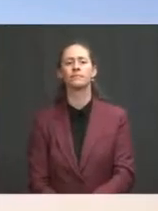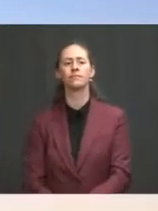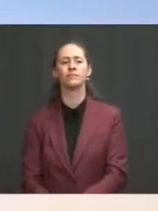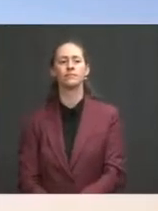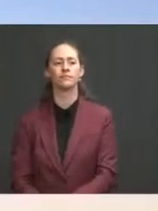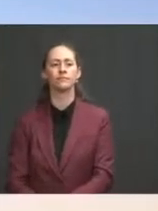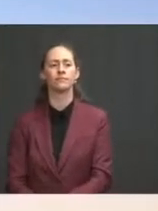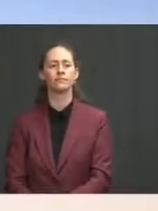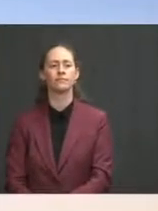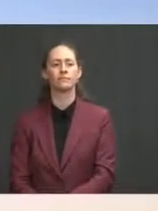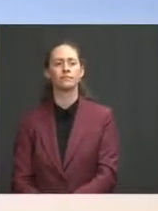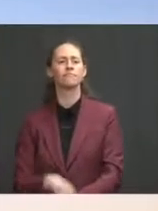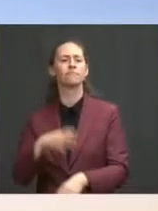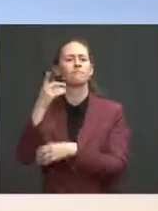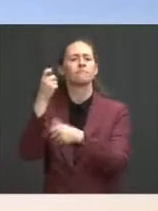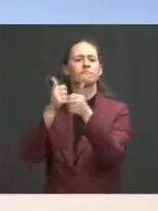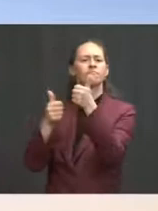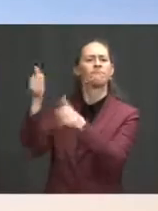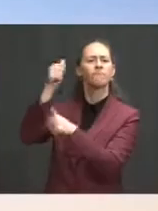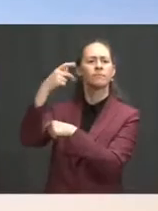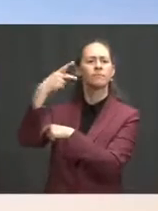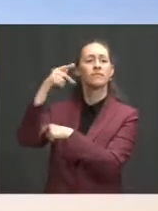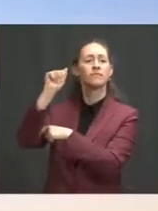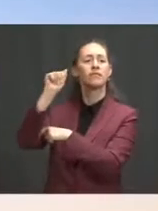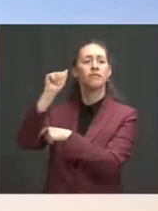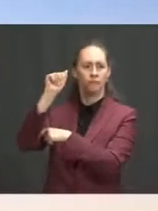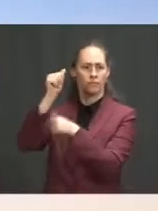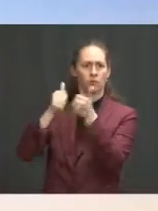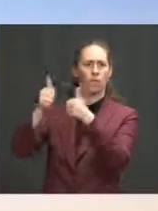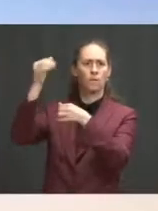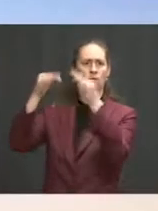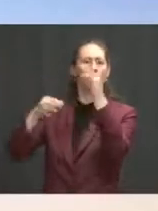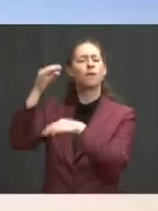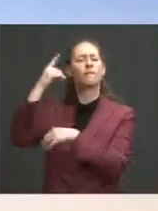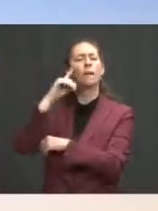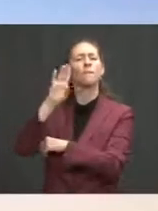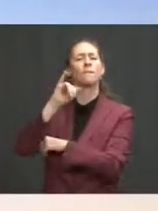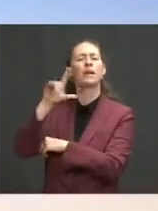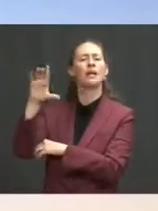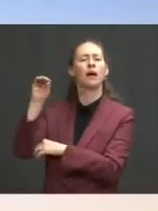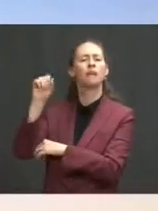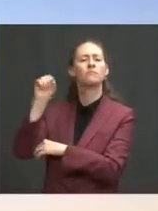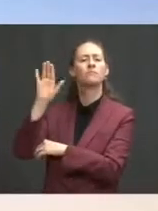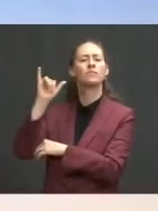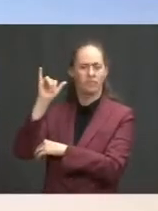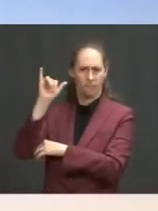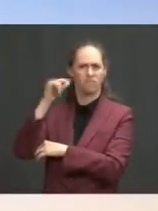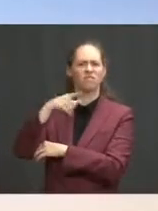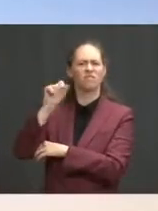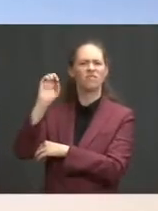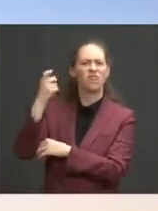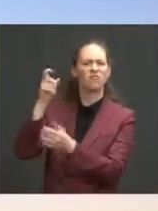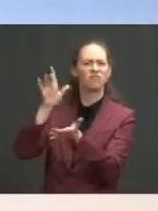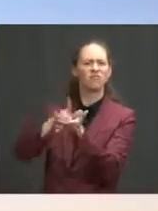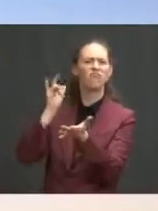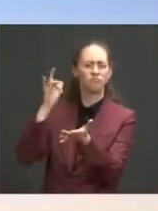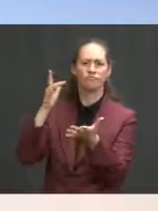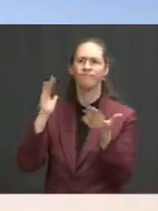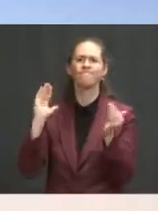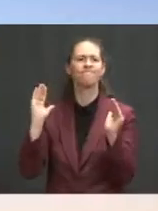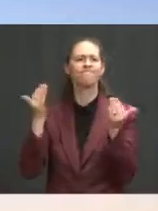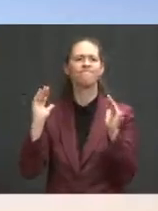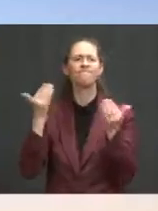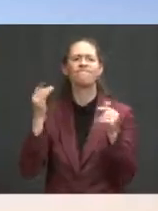Pennsylvania Supreme Court that Bill Cosby's conviction for sexual assault has been overturned. They can no longer pursue those same charges against him